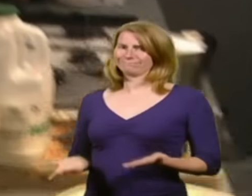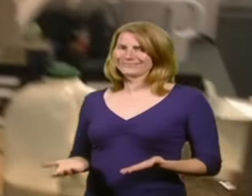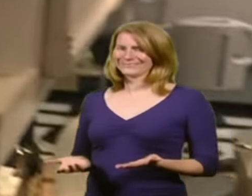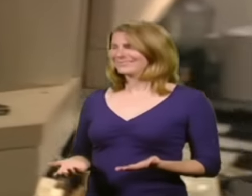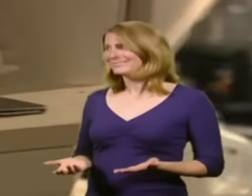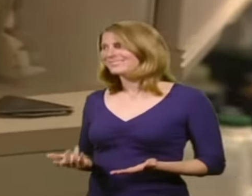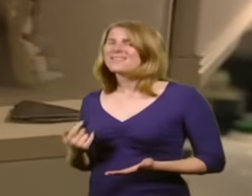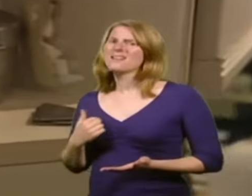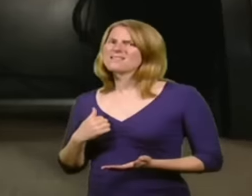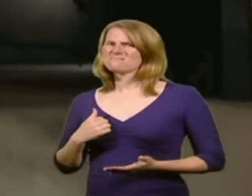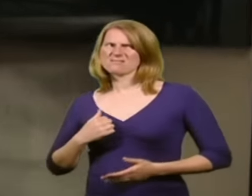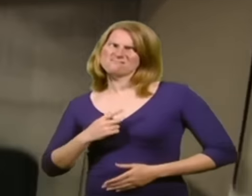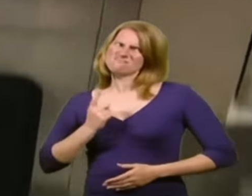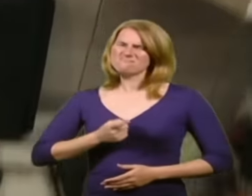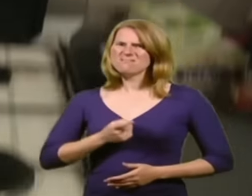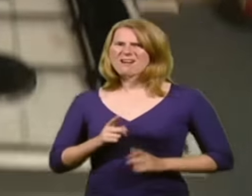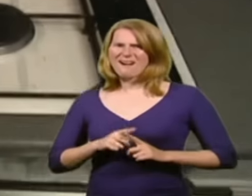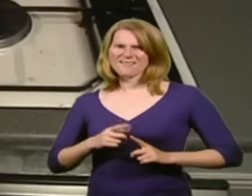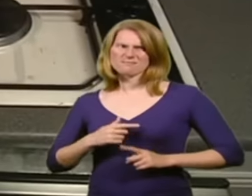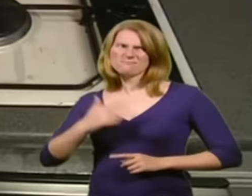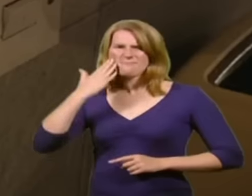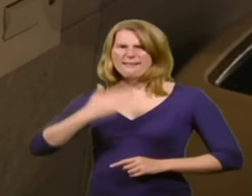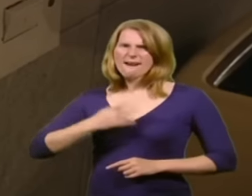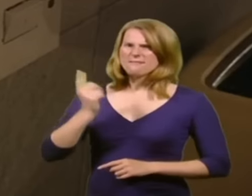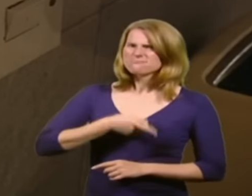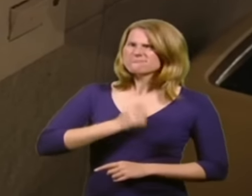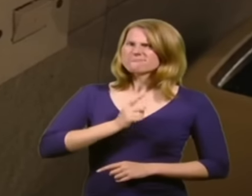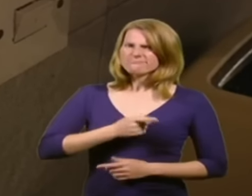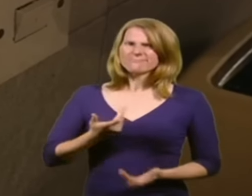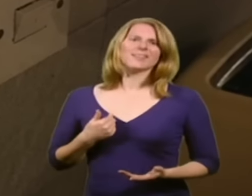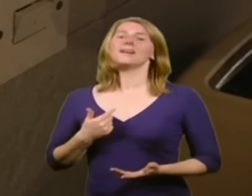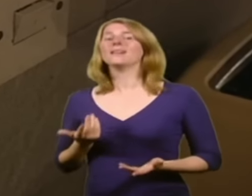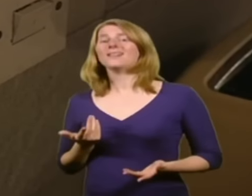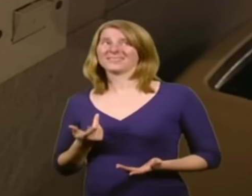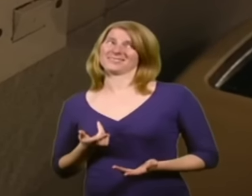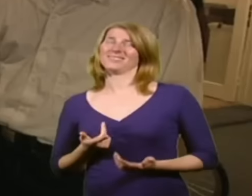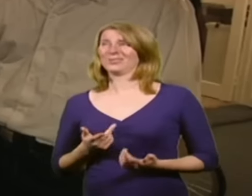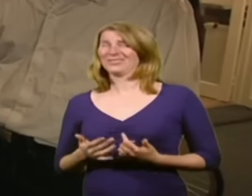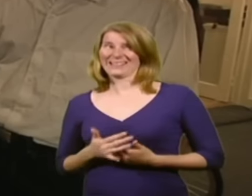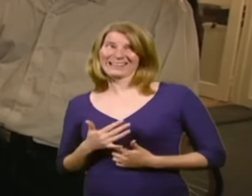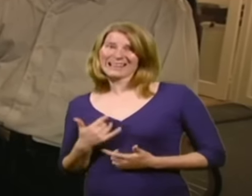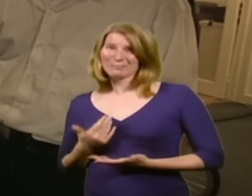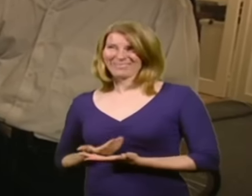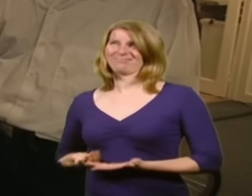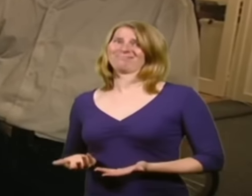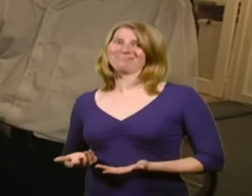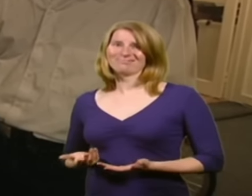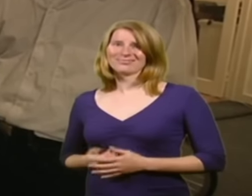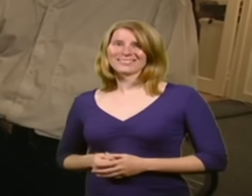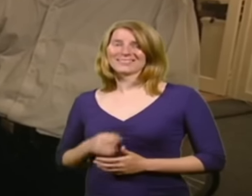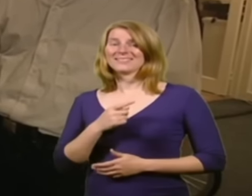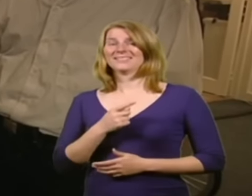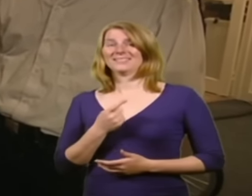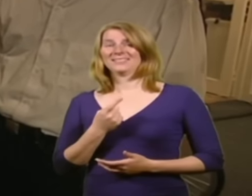I'm always scolding this poor boy, but, you know... I mean, are you kidding me? What you don't want is a buyer to walk in here and think,